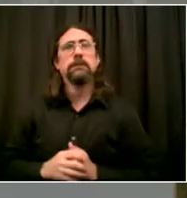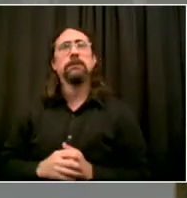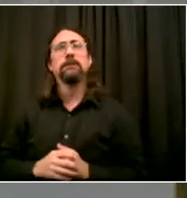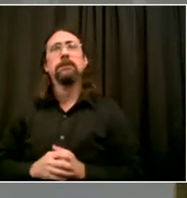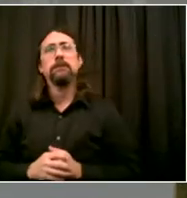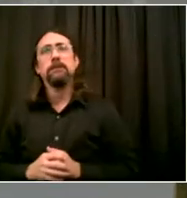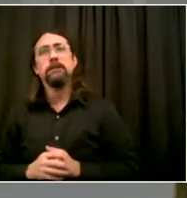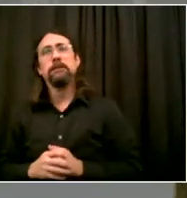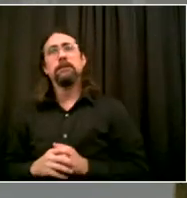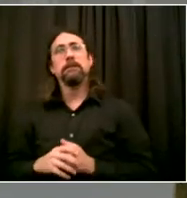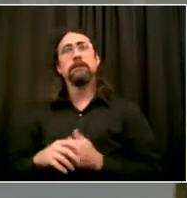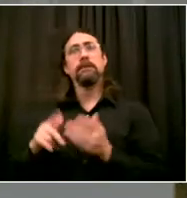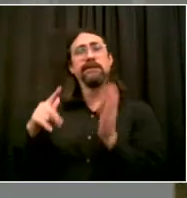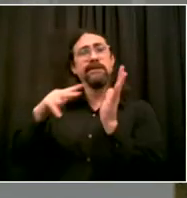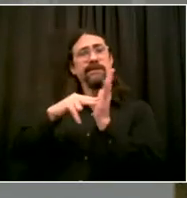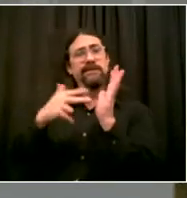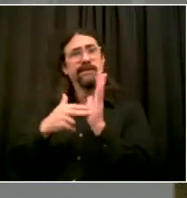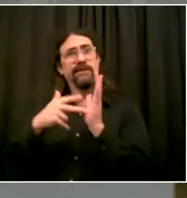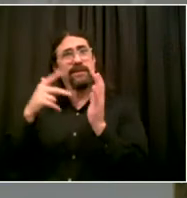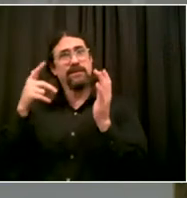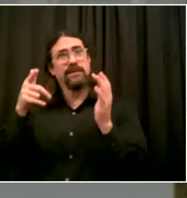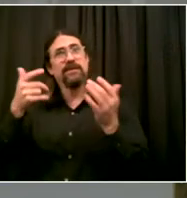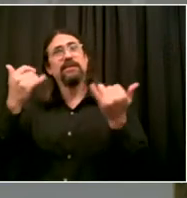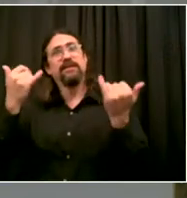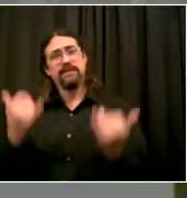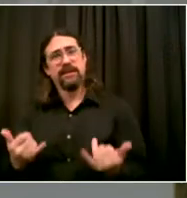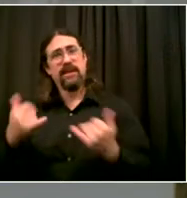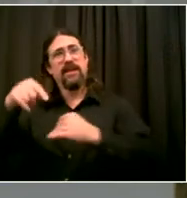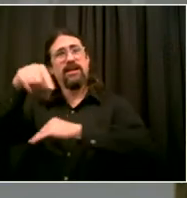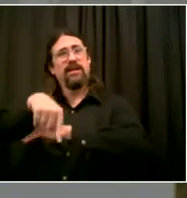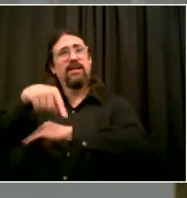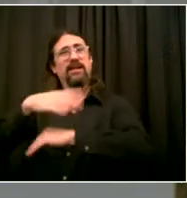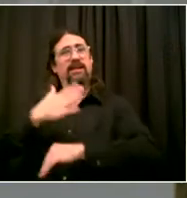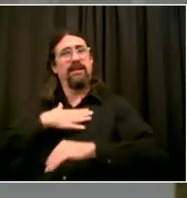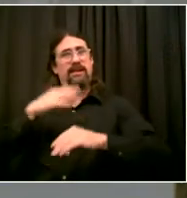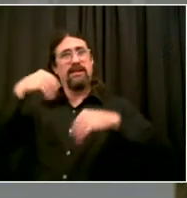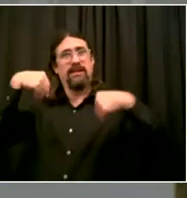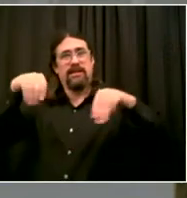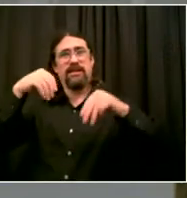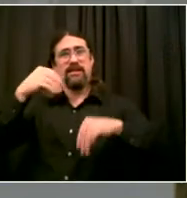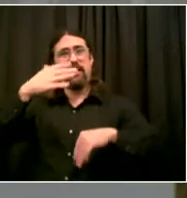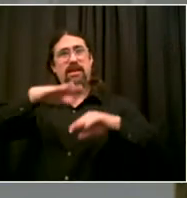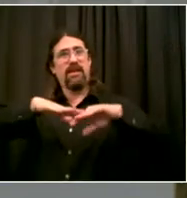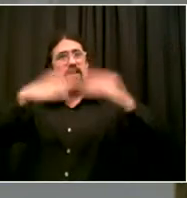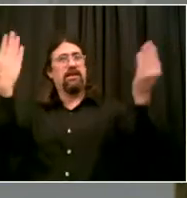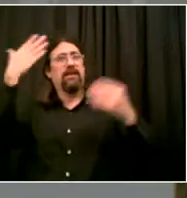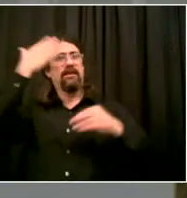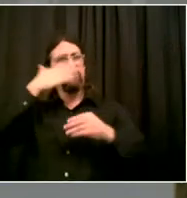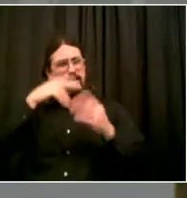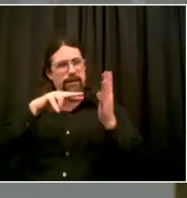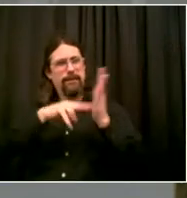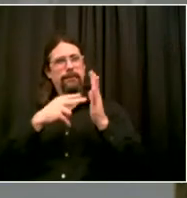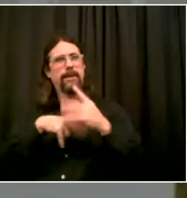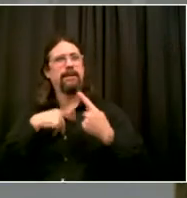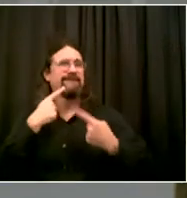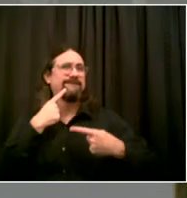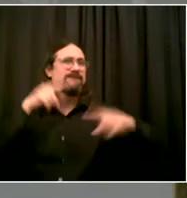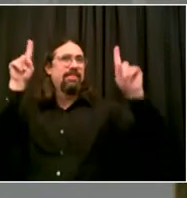I am excited to continue to sell all my products in a safe